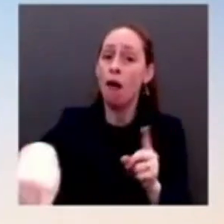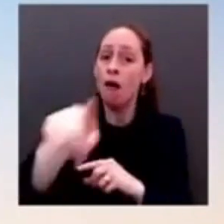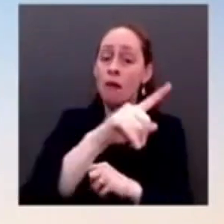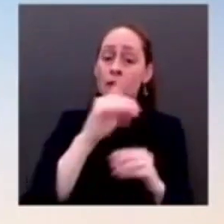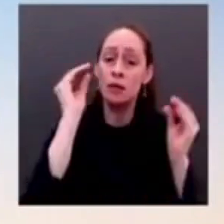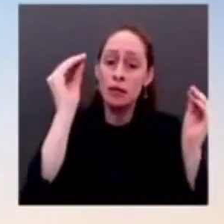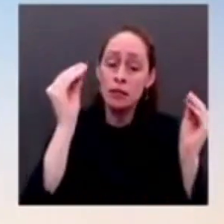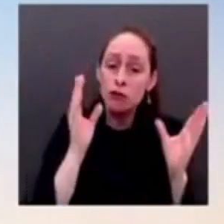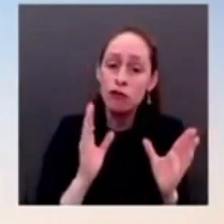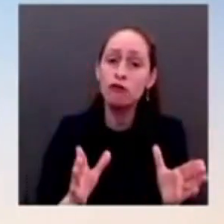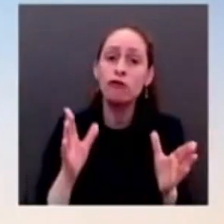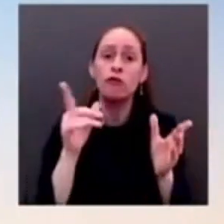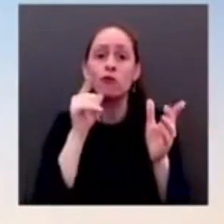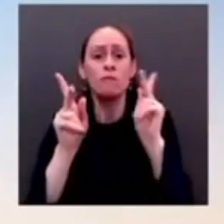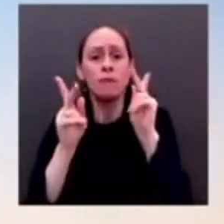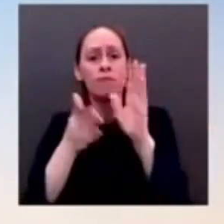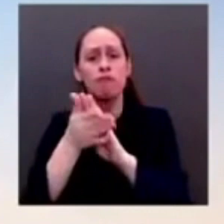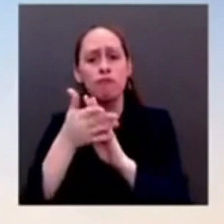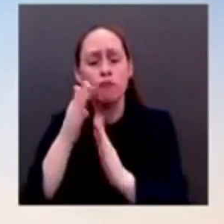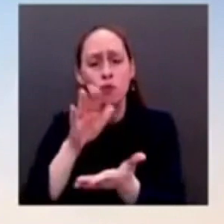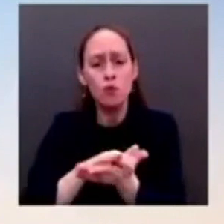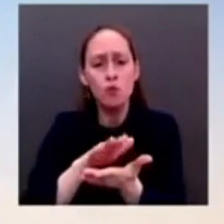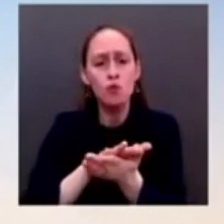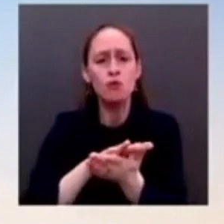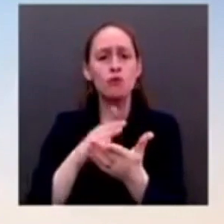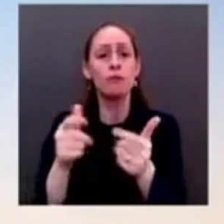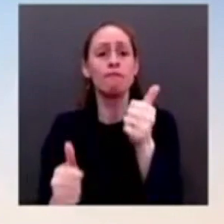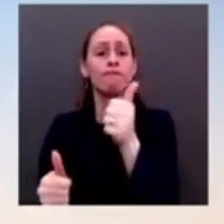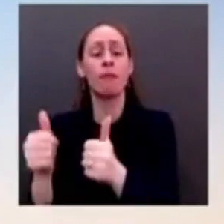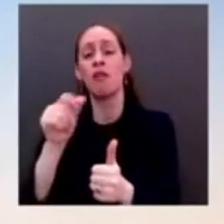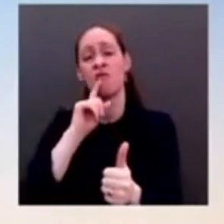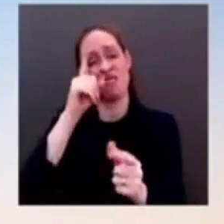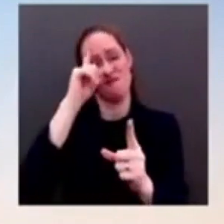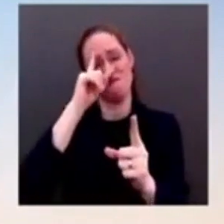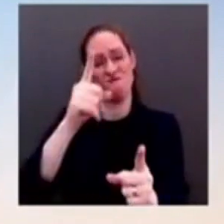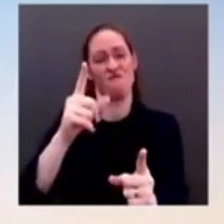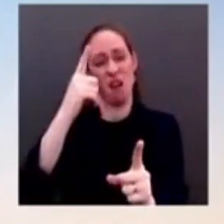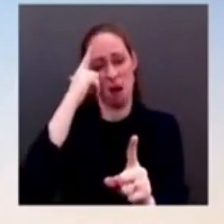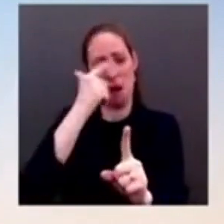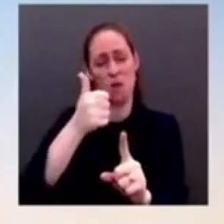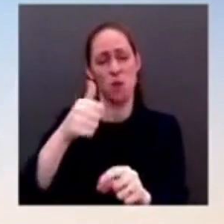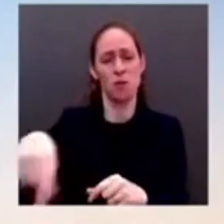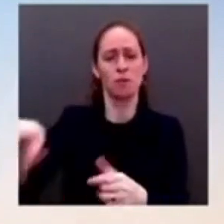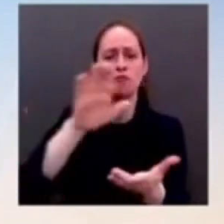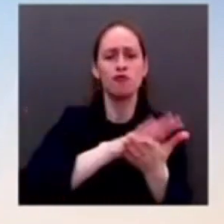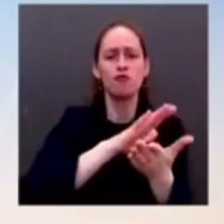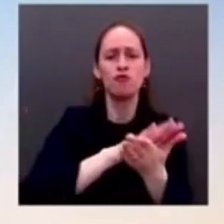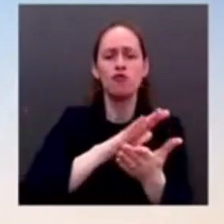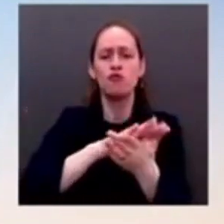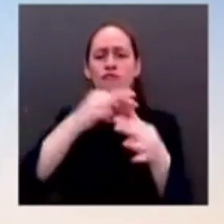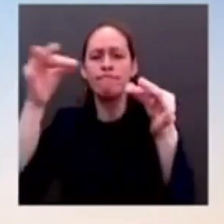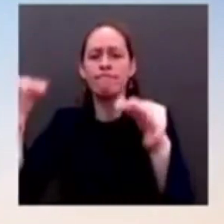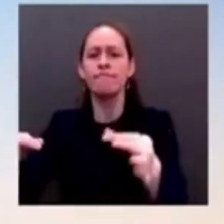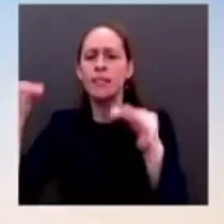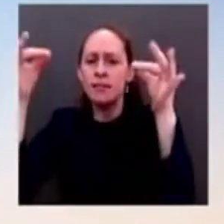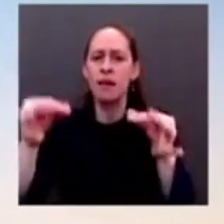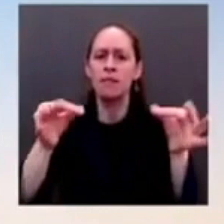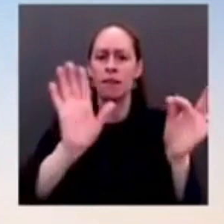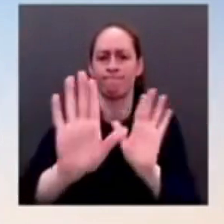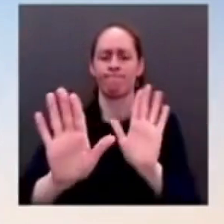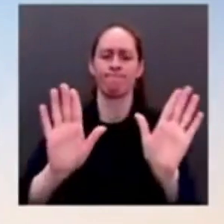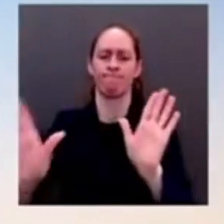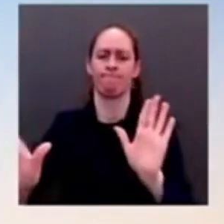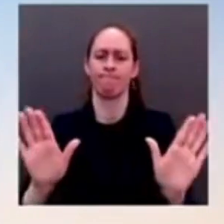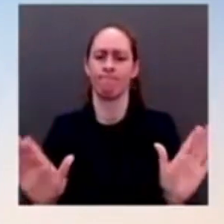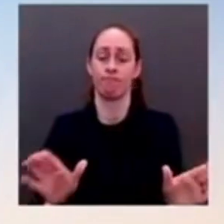determine how they're going to approach what implementation measures they are going to put in place. But here's what we know from public health officials who are the